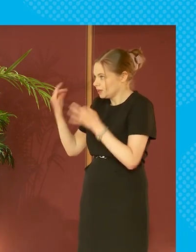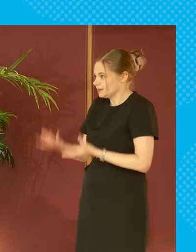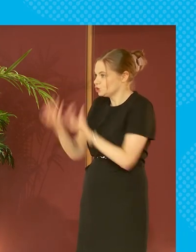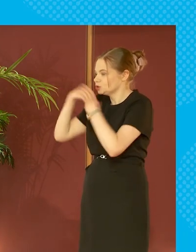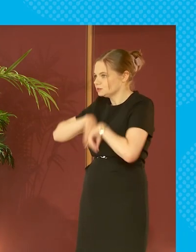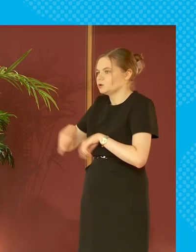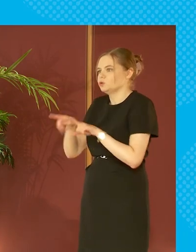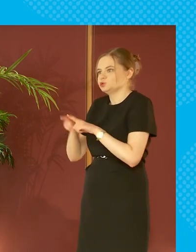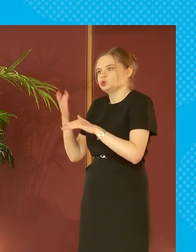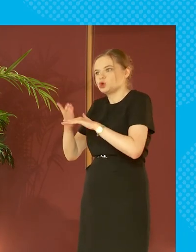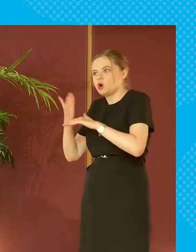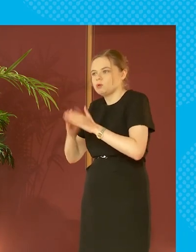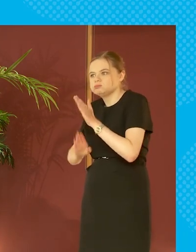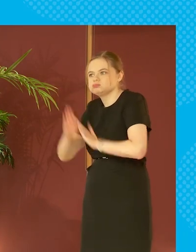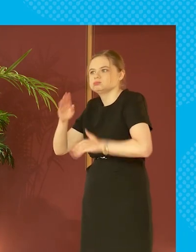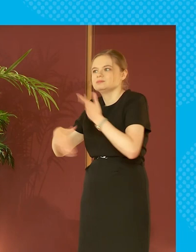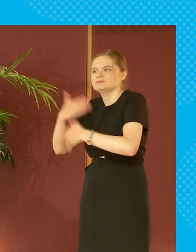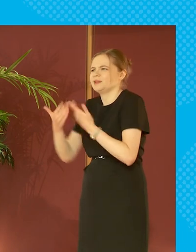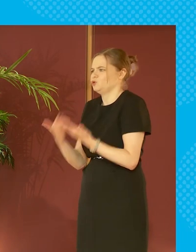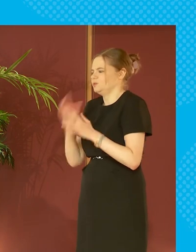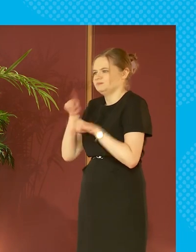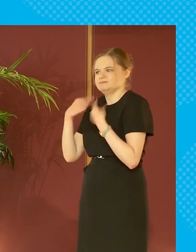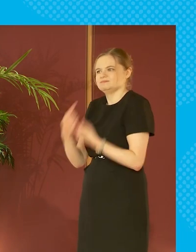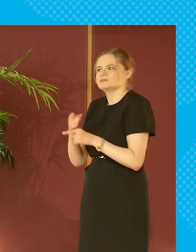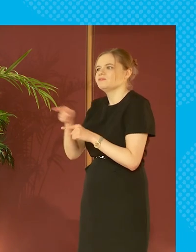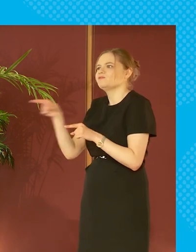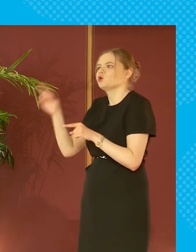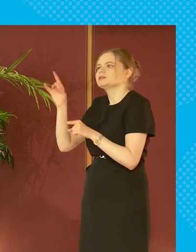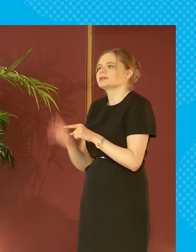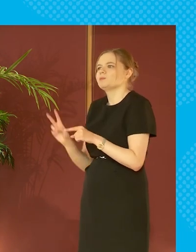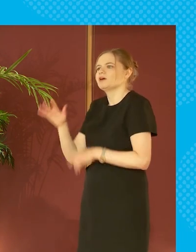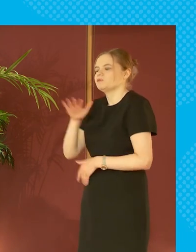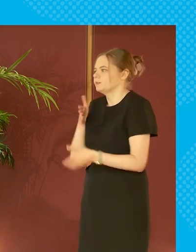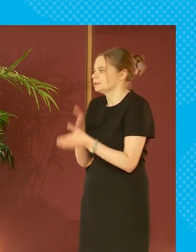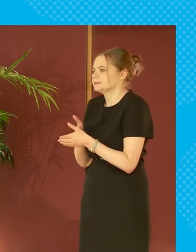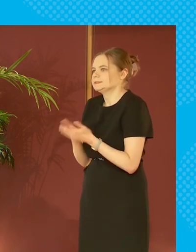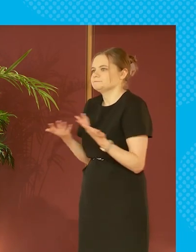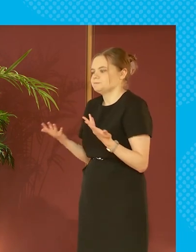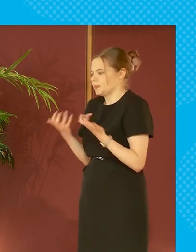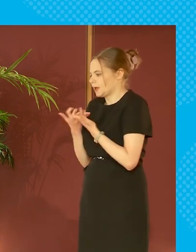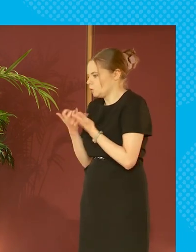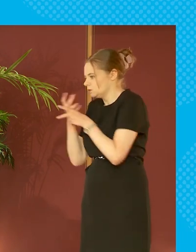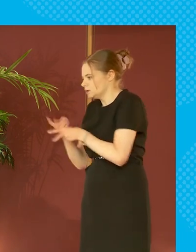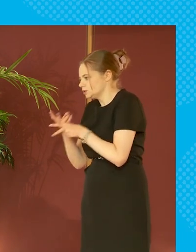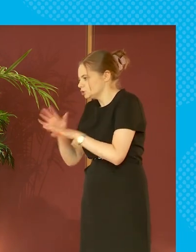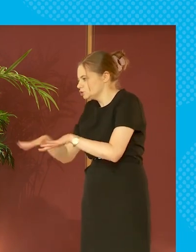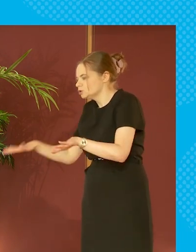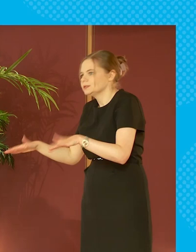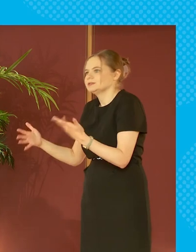progress in the labor market these are things that are not possible if you are having to think about how you care